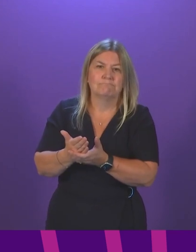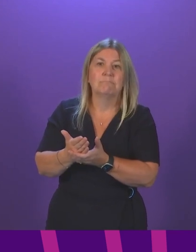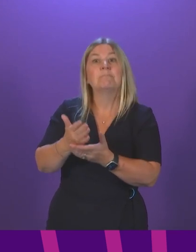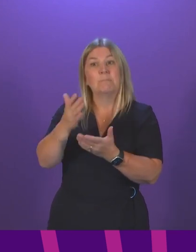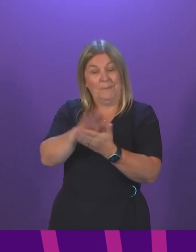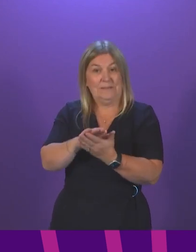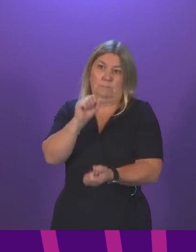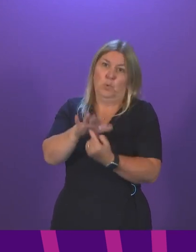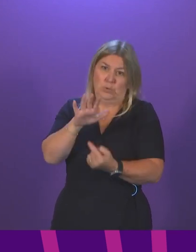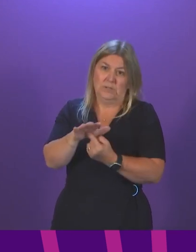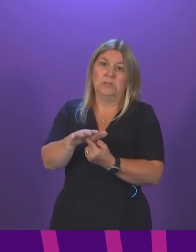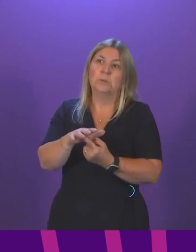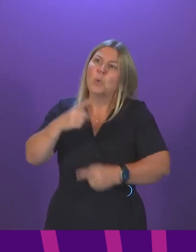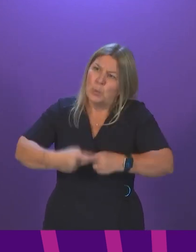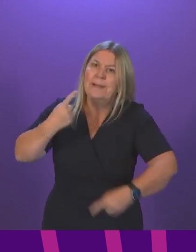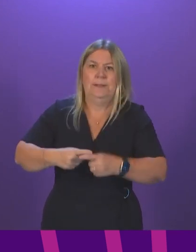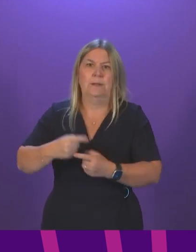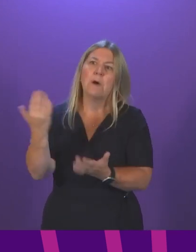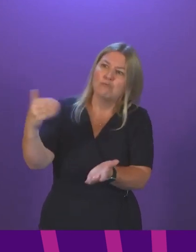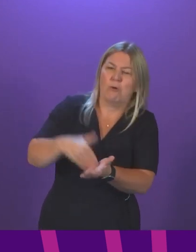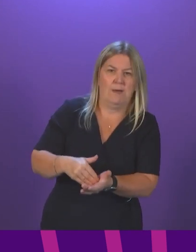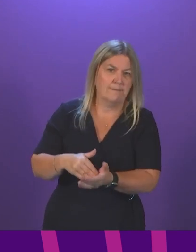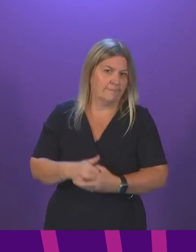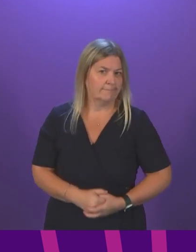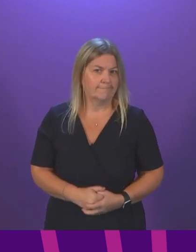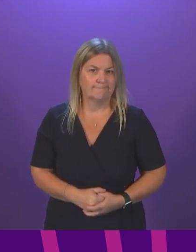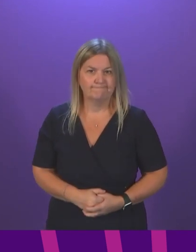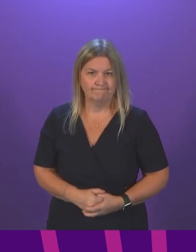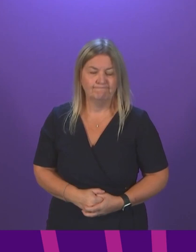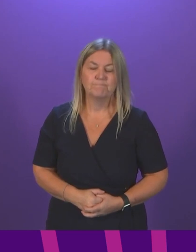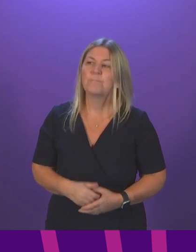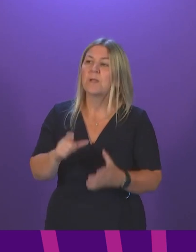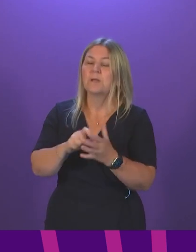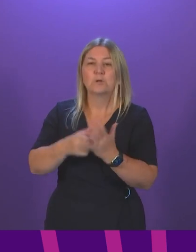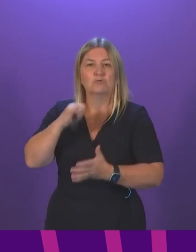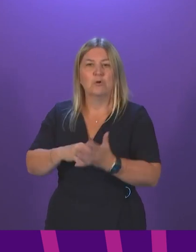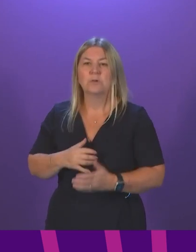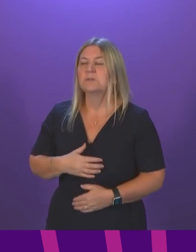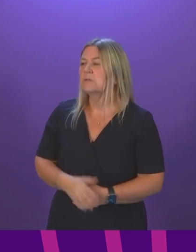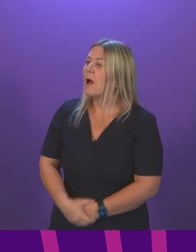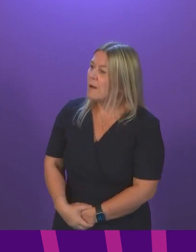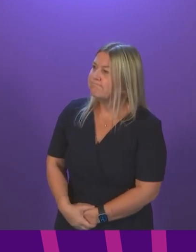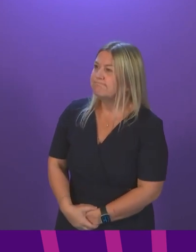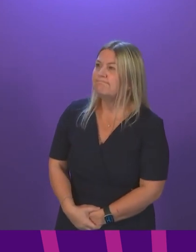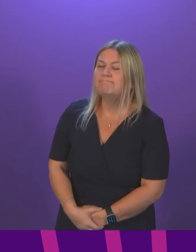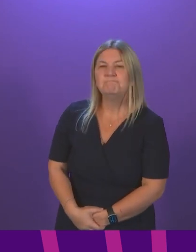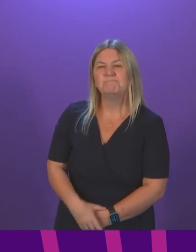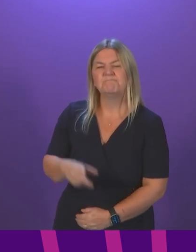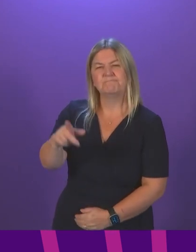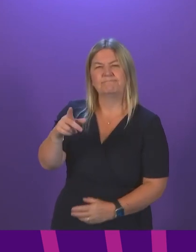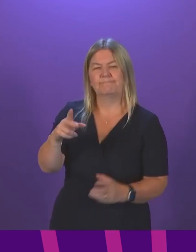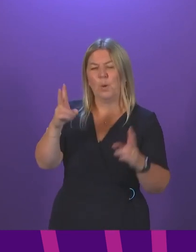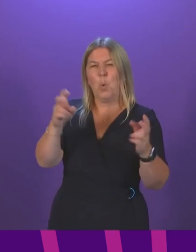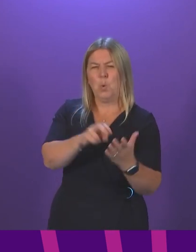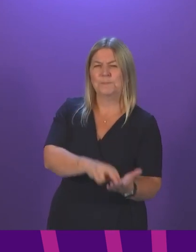get the ambulance timidly as they have a right to expect. Douglas Ross. The First Minister is saying, and I wrote it down, she is not